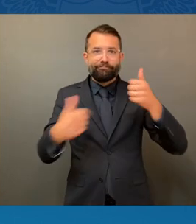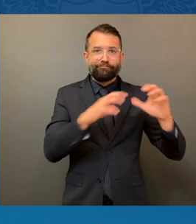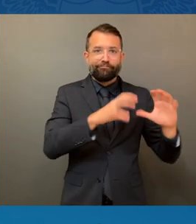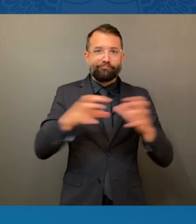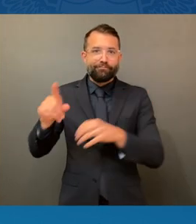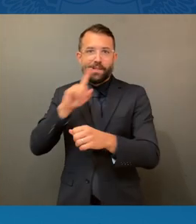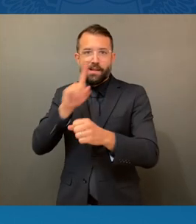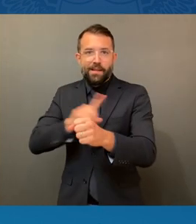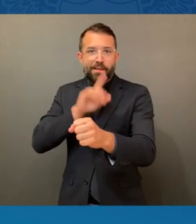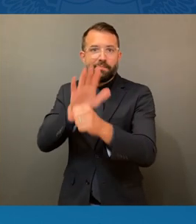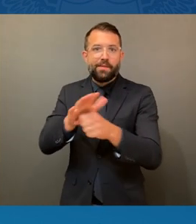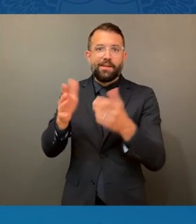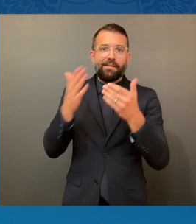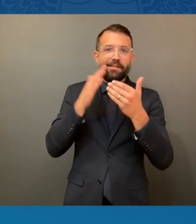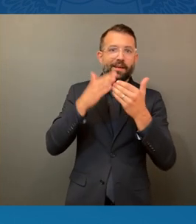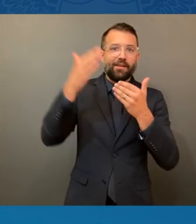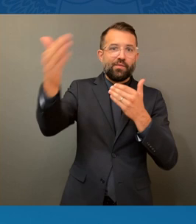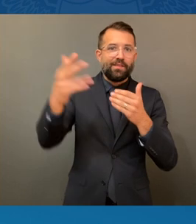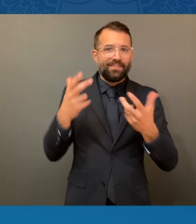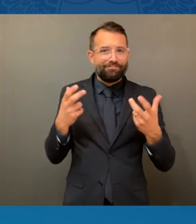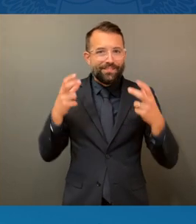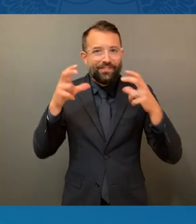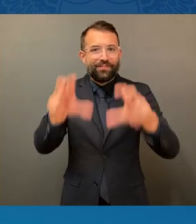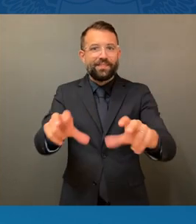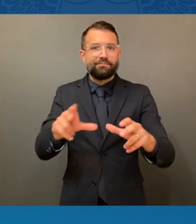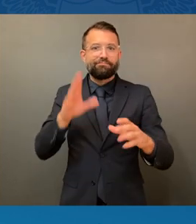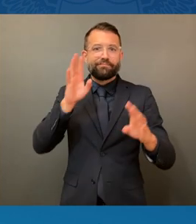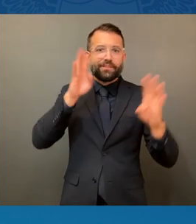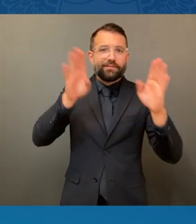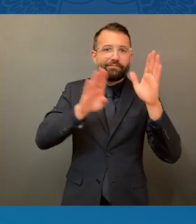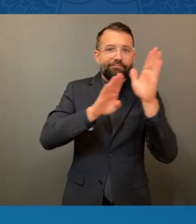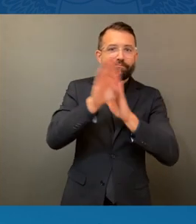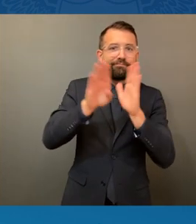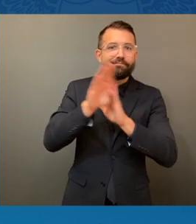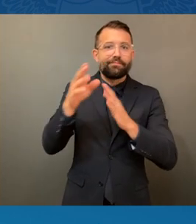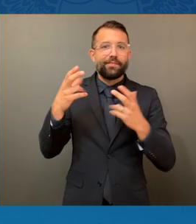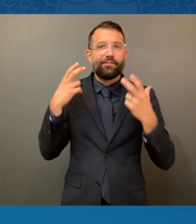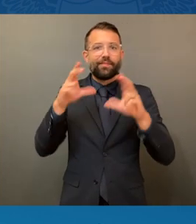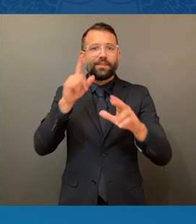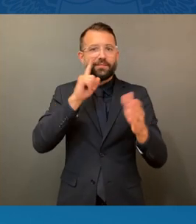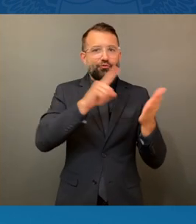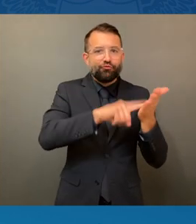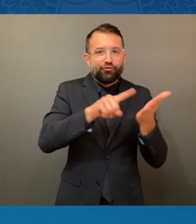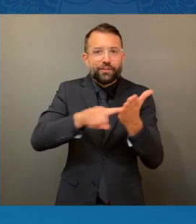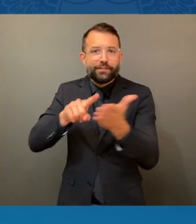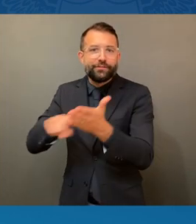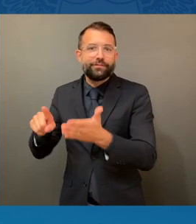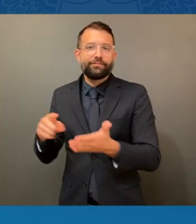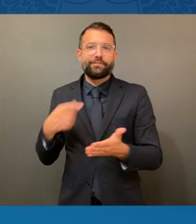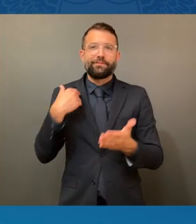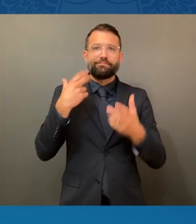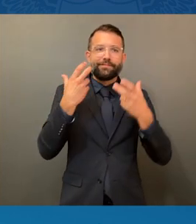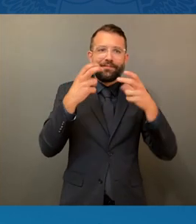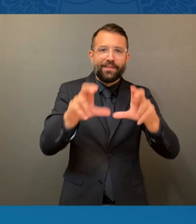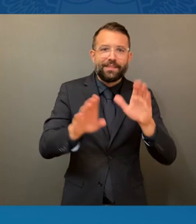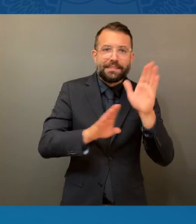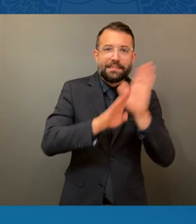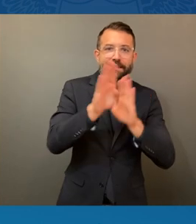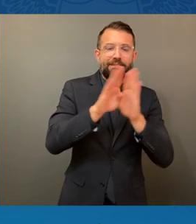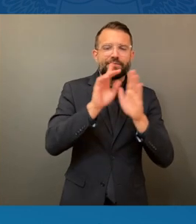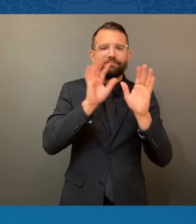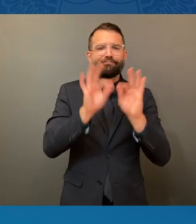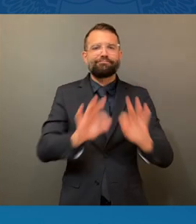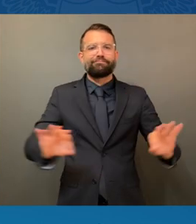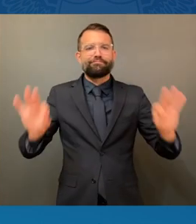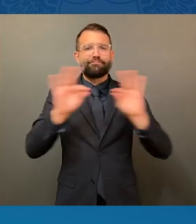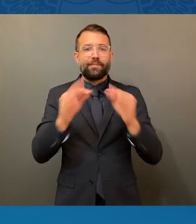innovation, investing in research and development, understanding that that is the way that we improve the human condition. That is